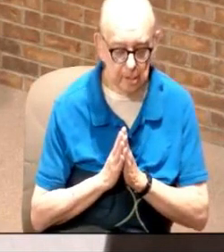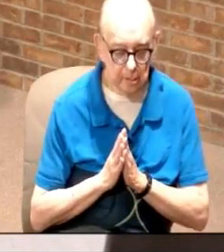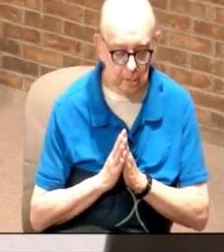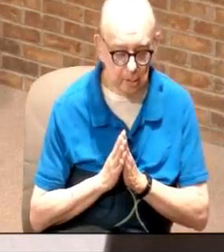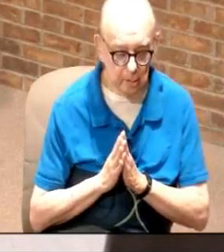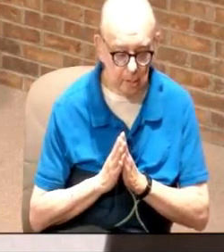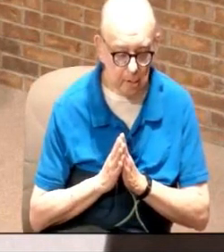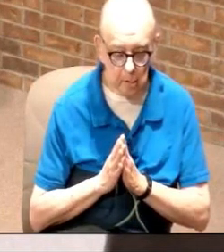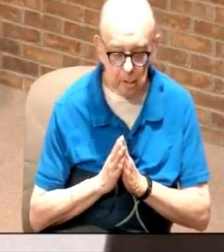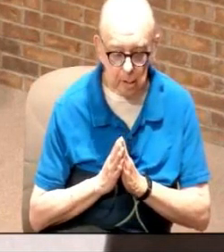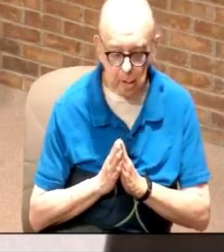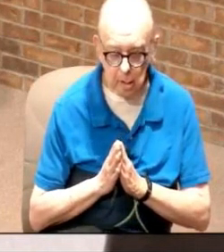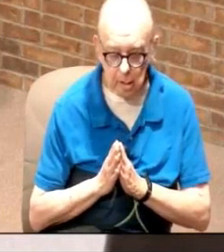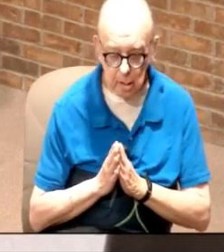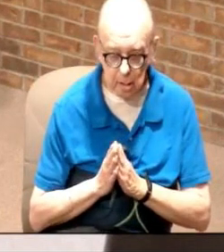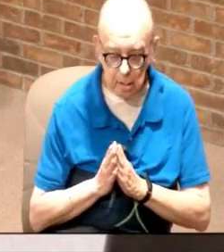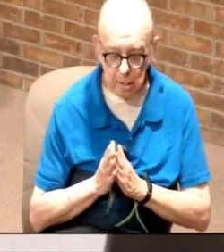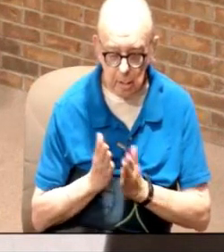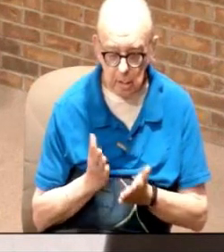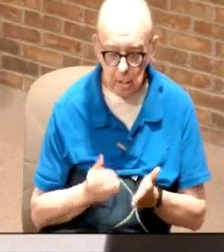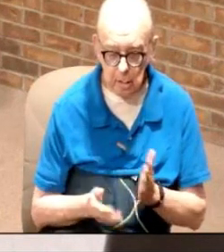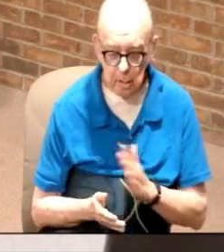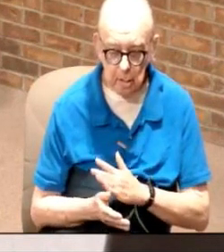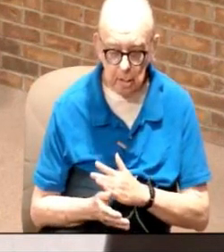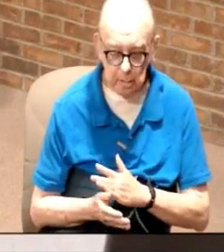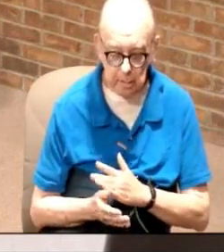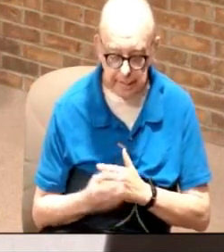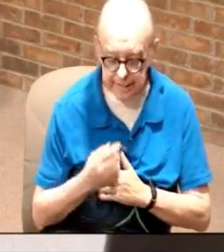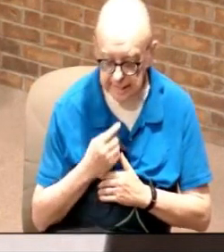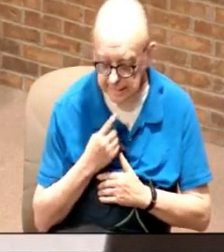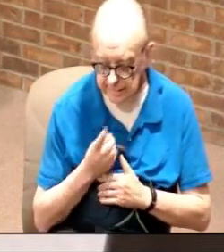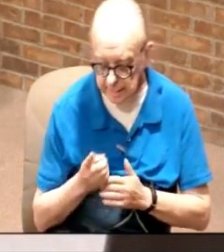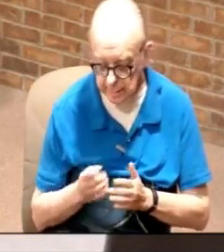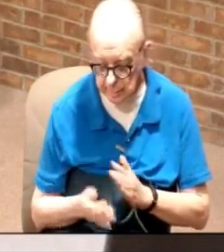is maybe why don't you just walk up to him and say listen you know what